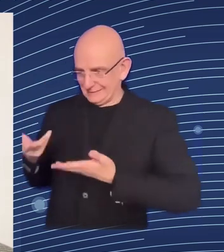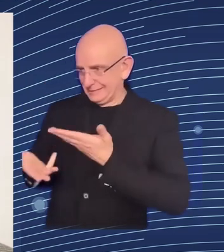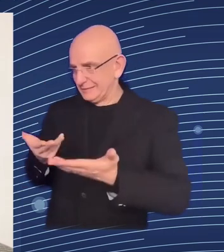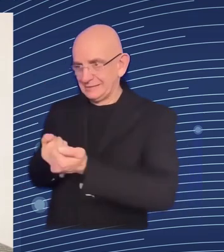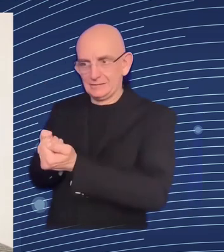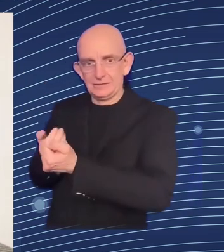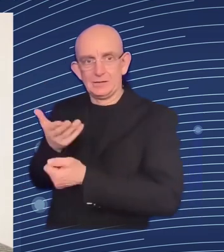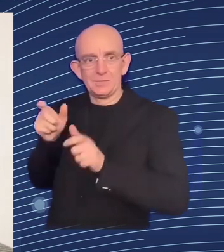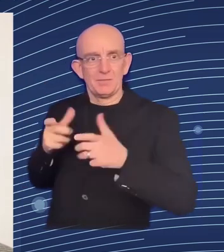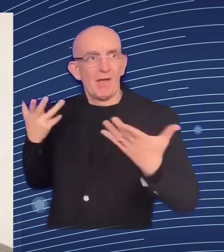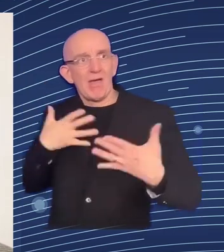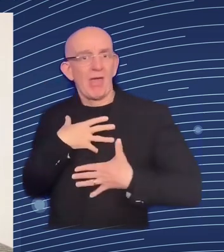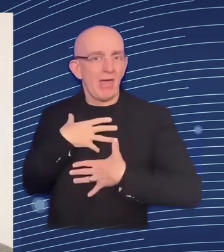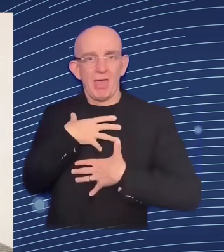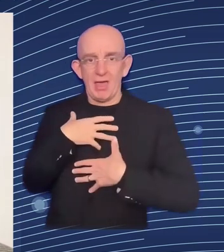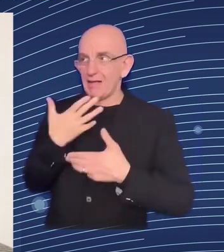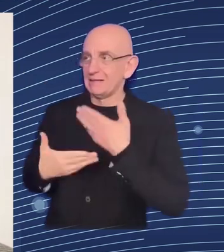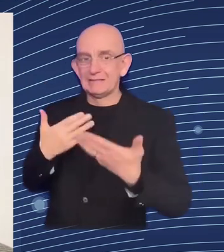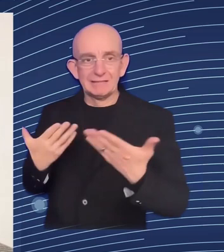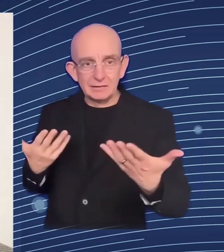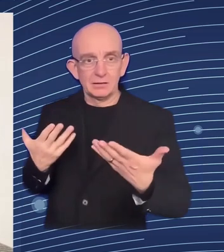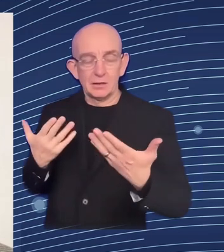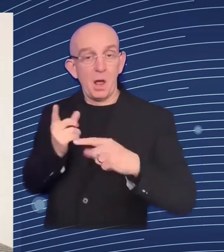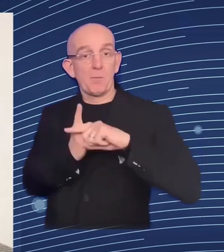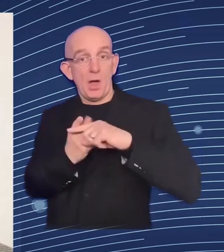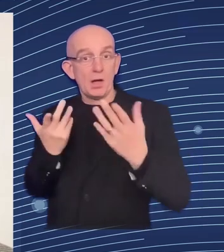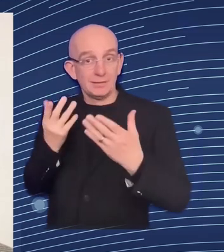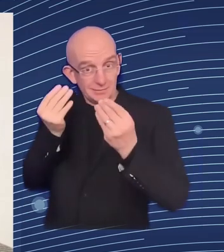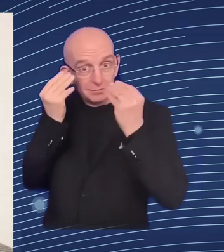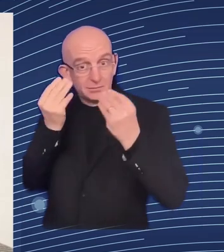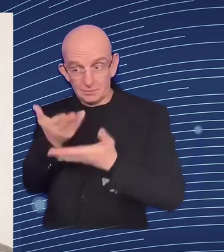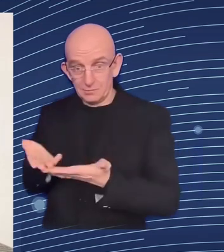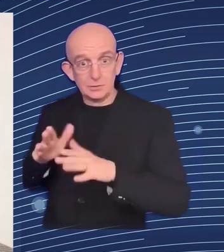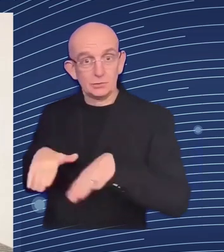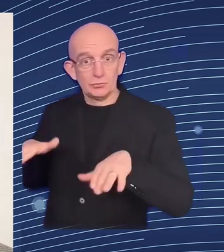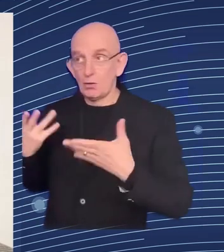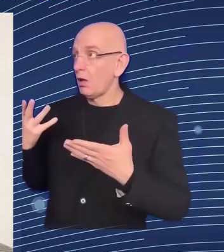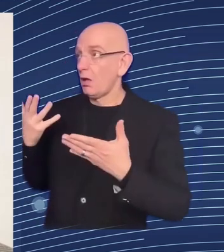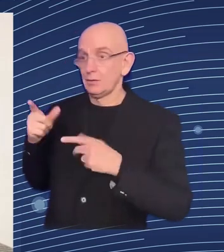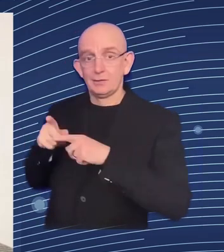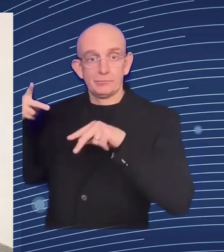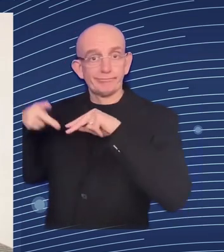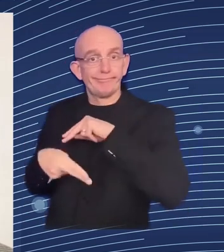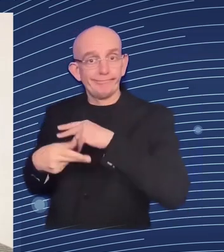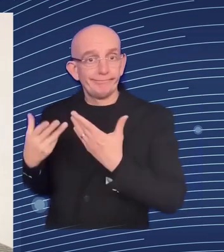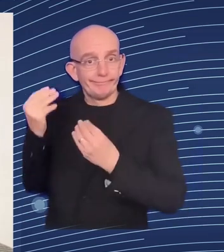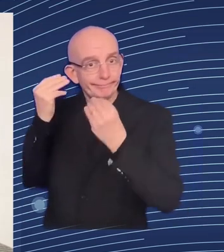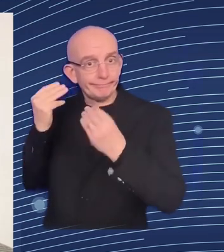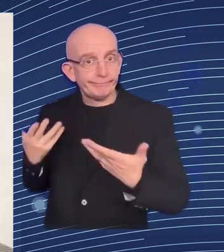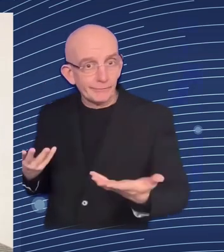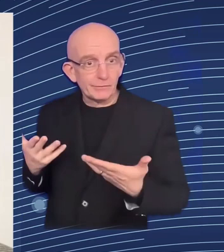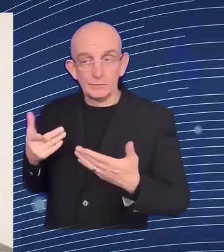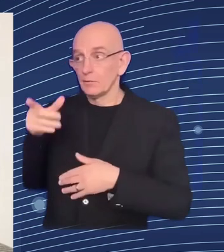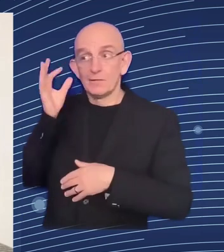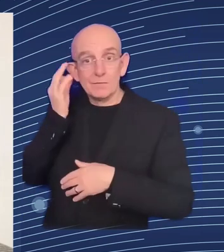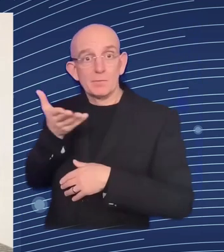who is always the idea that these people will most of them go back once the situation